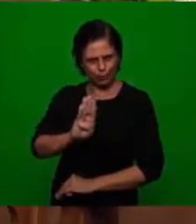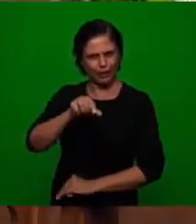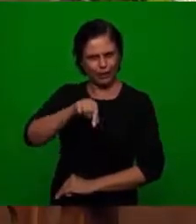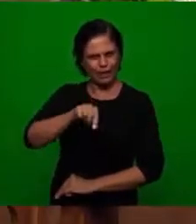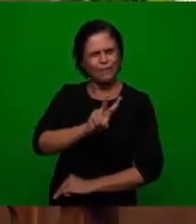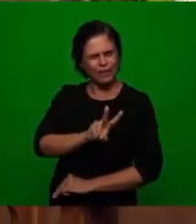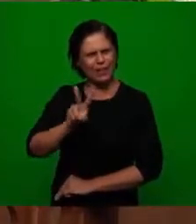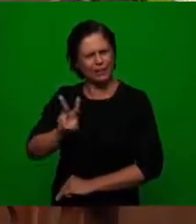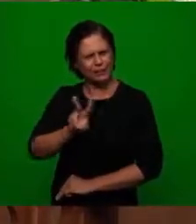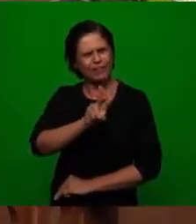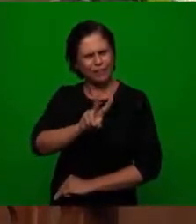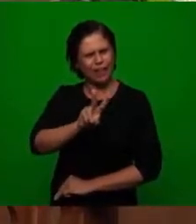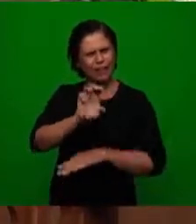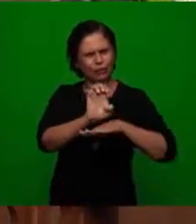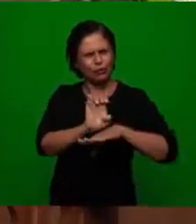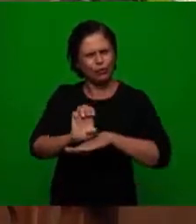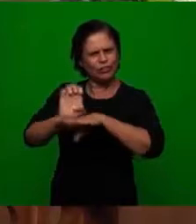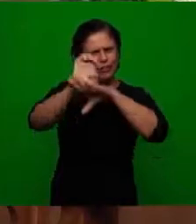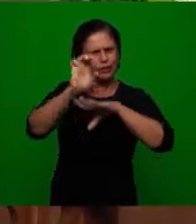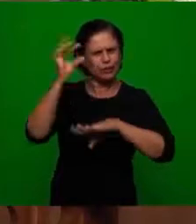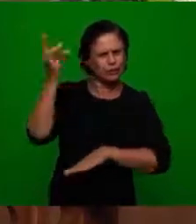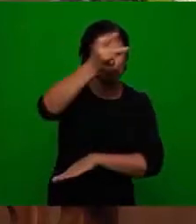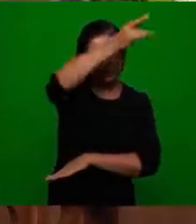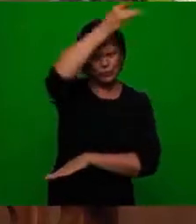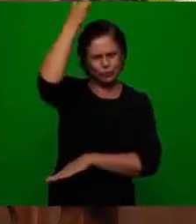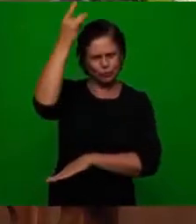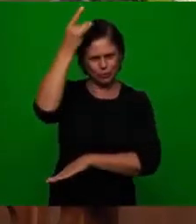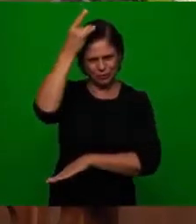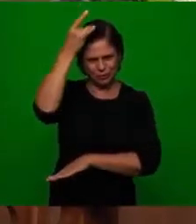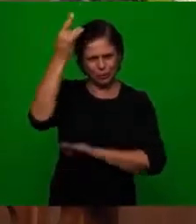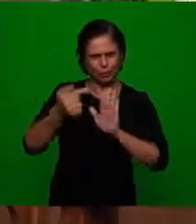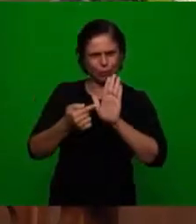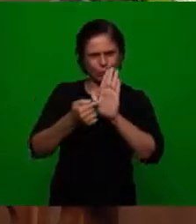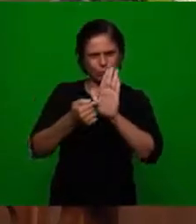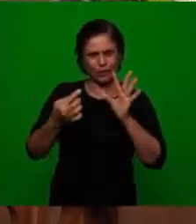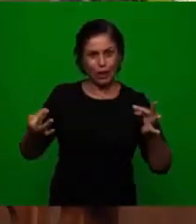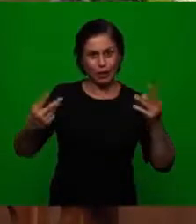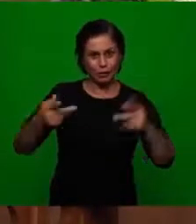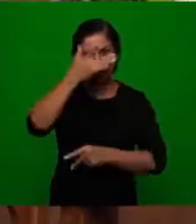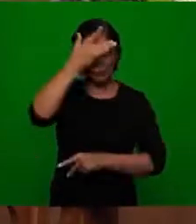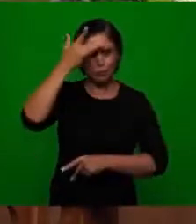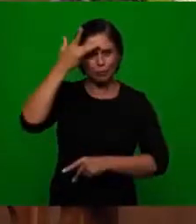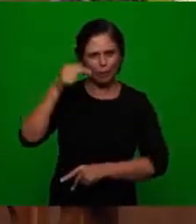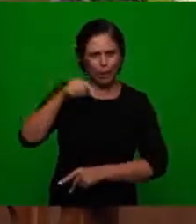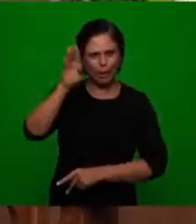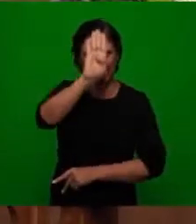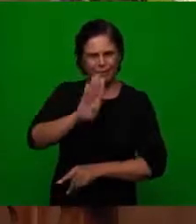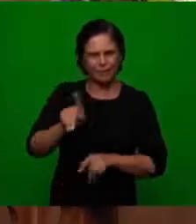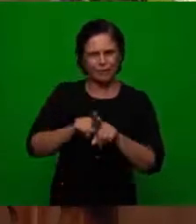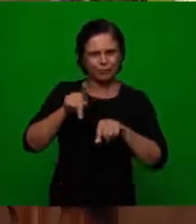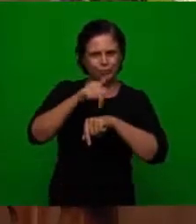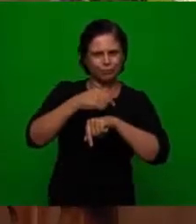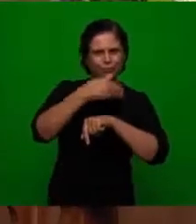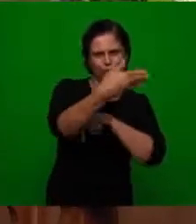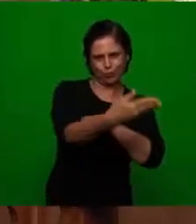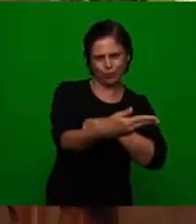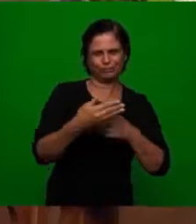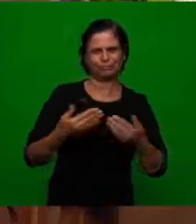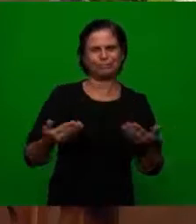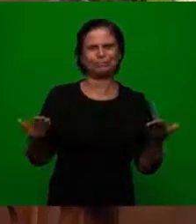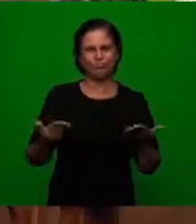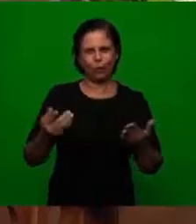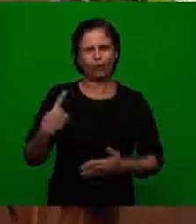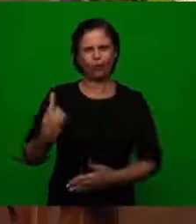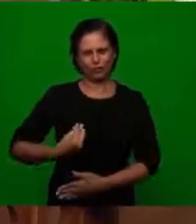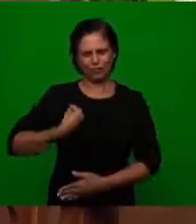in the of Vila Velho, in the state of Spiritus Santos, for all our brethren here in Brazil and all over the world. My brethren, we are going to